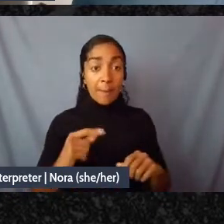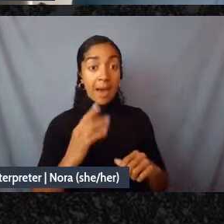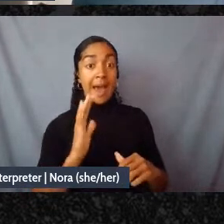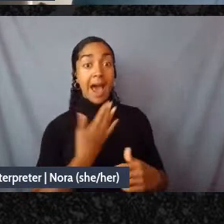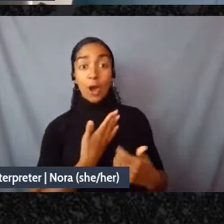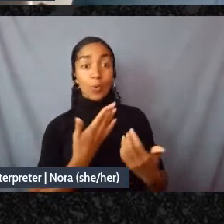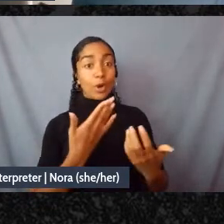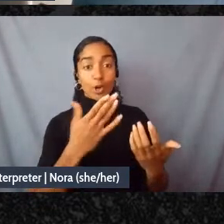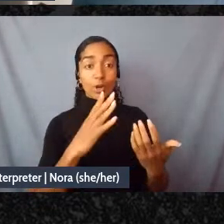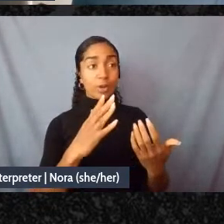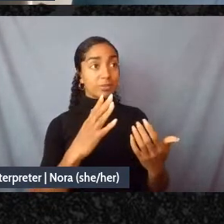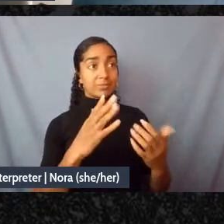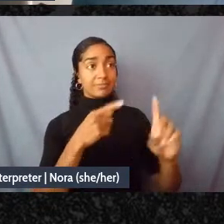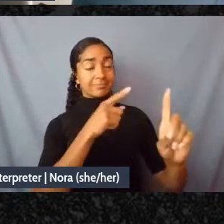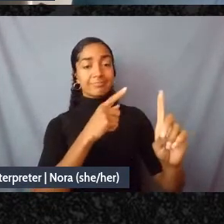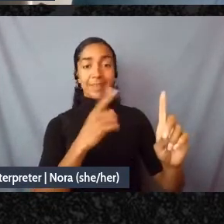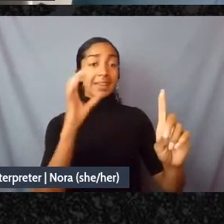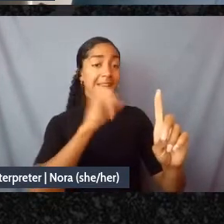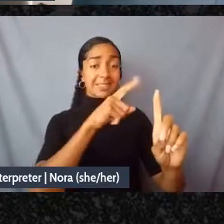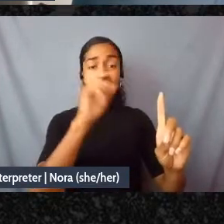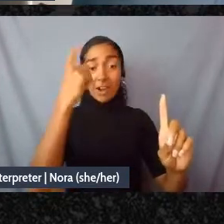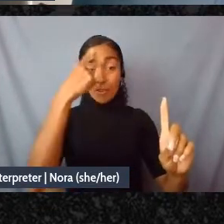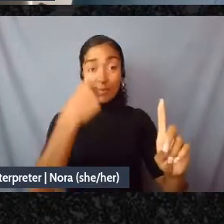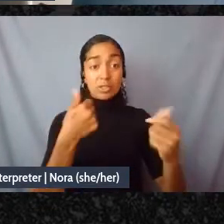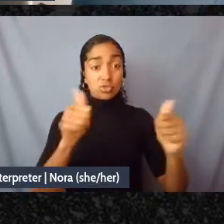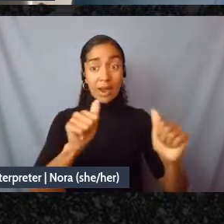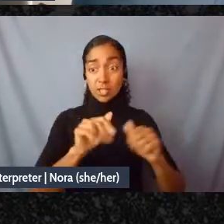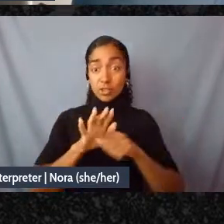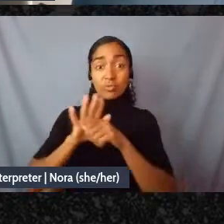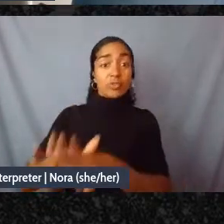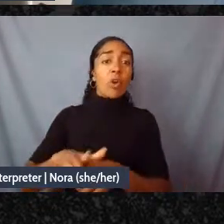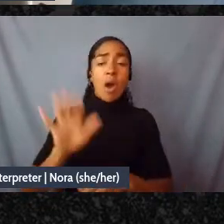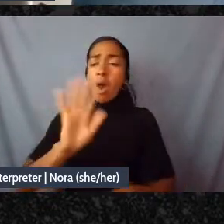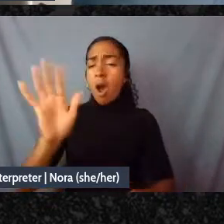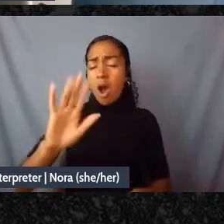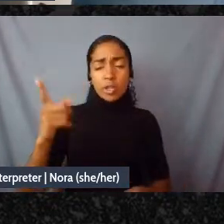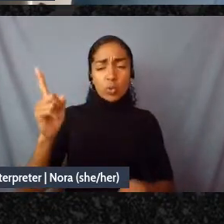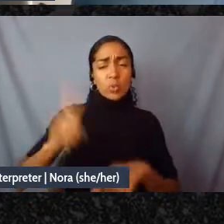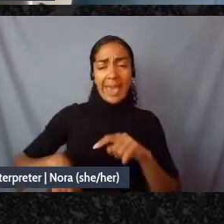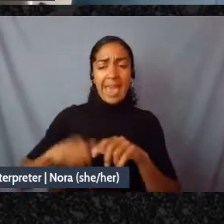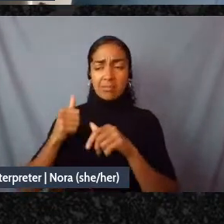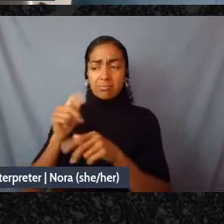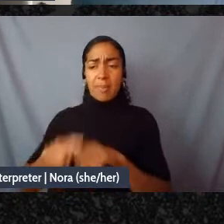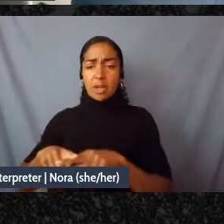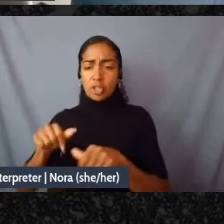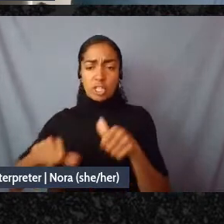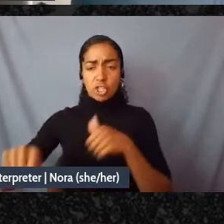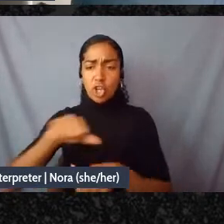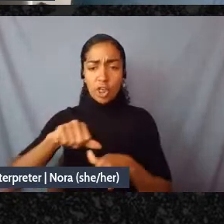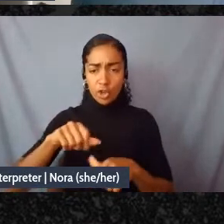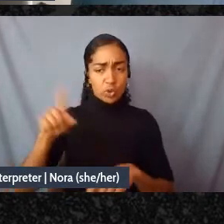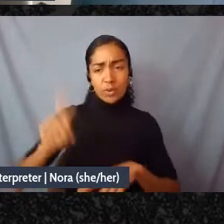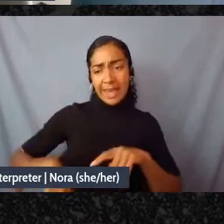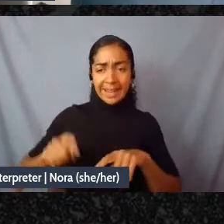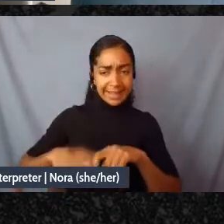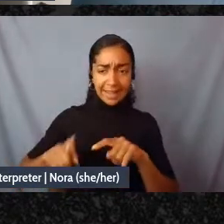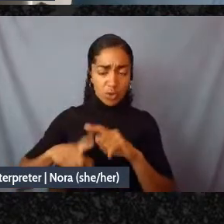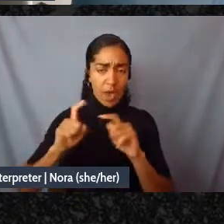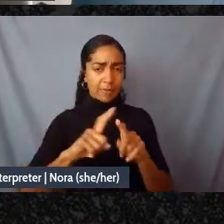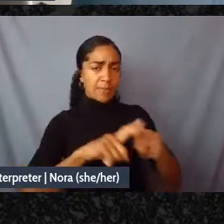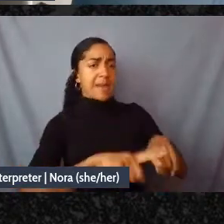another to make it so you can't give each other money without being taxed on it to make everything to make people's